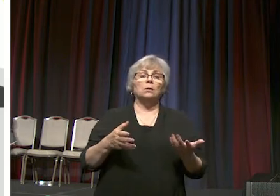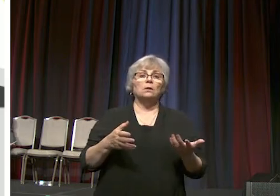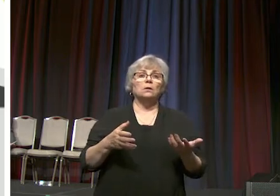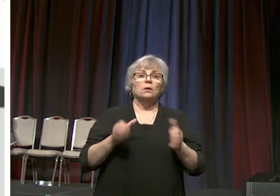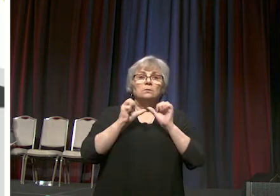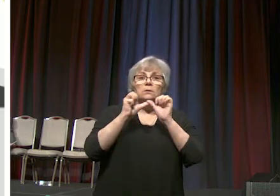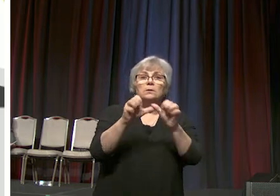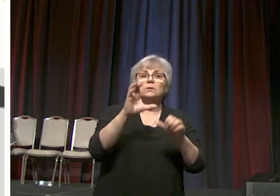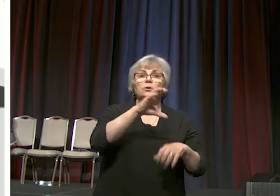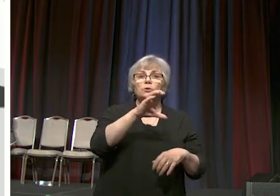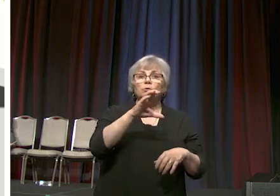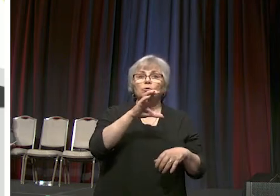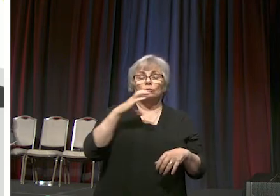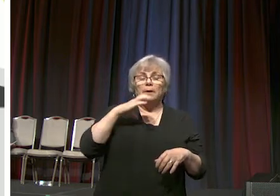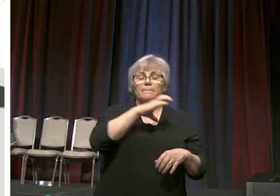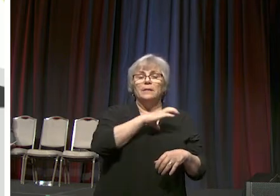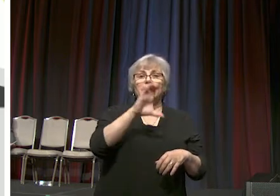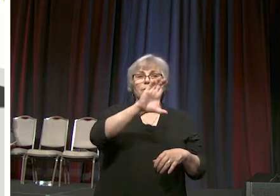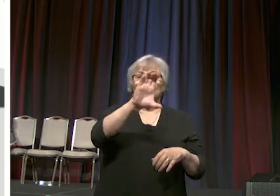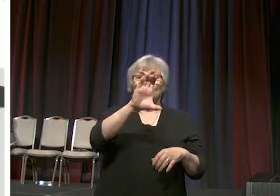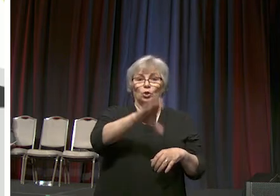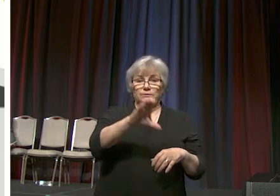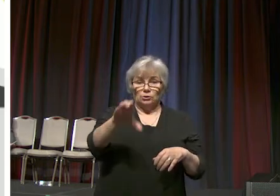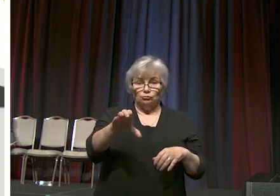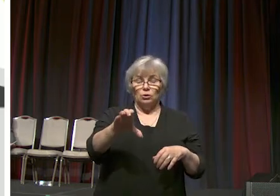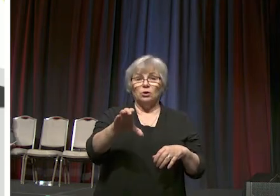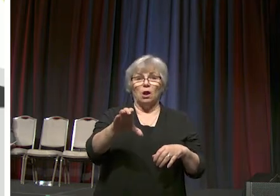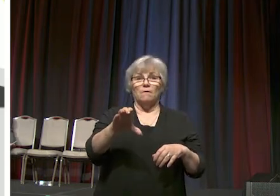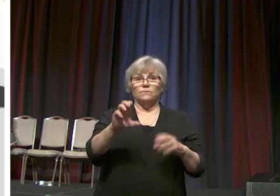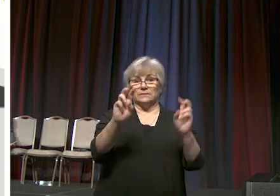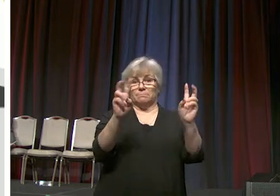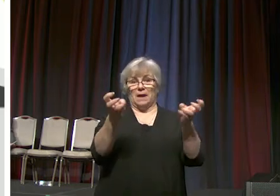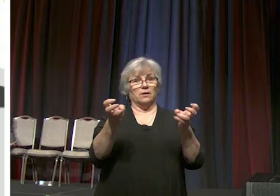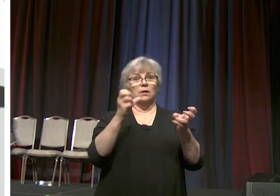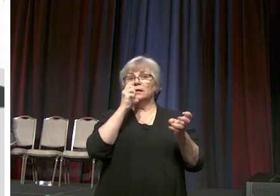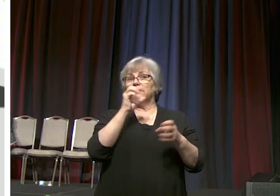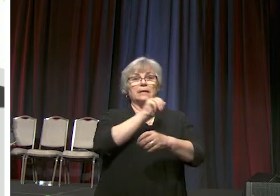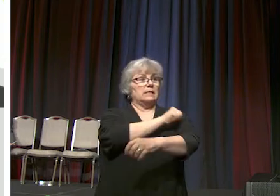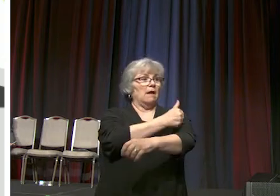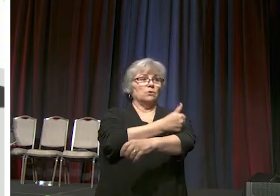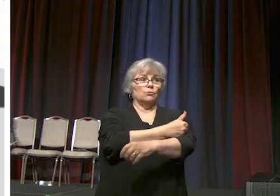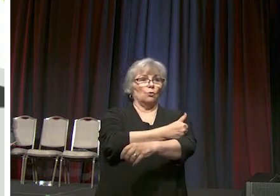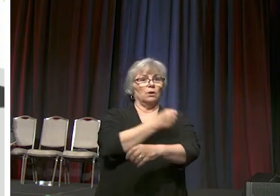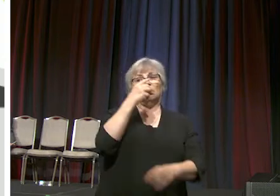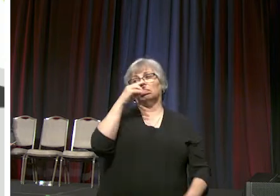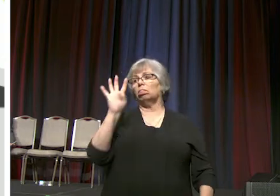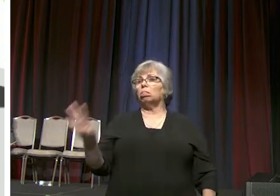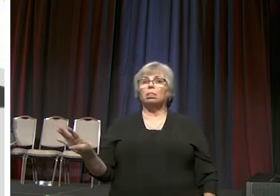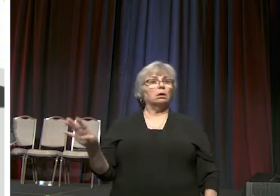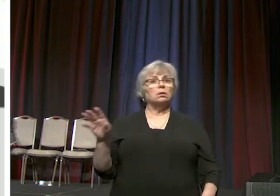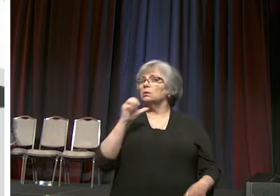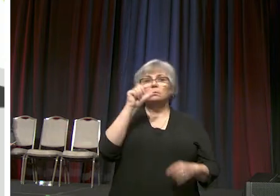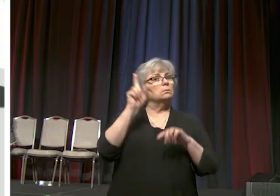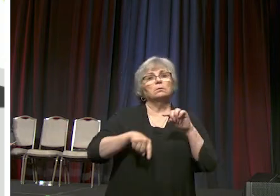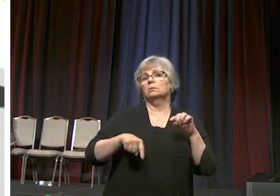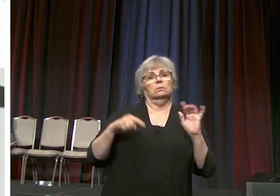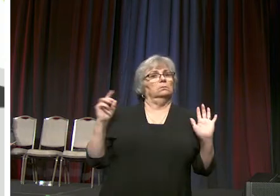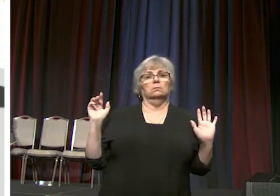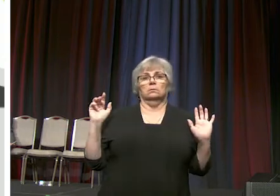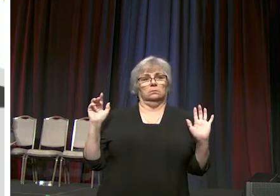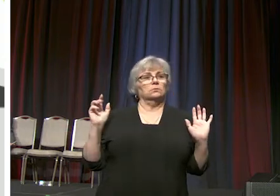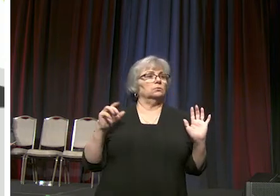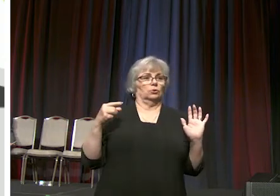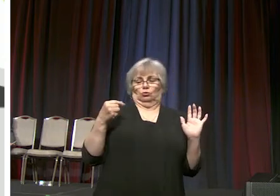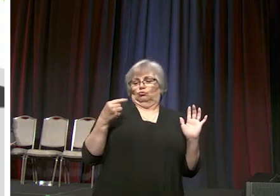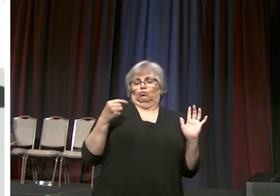on central conference matters did not believe it had the authority to dis or ignore the 2016 general conference